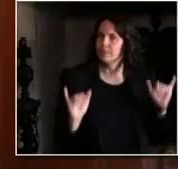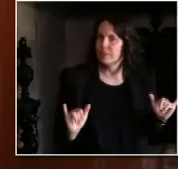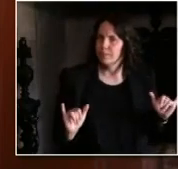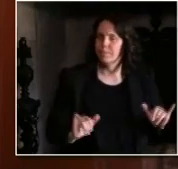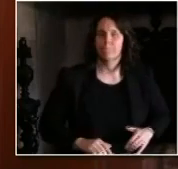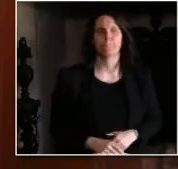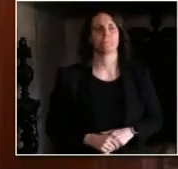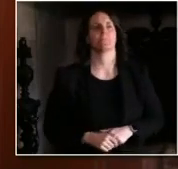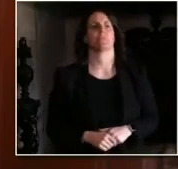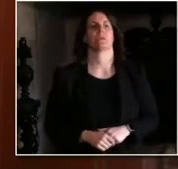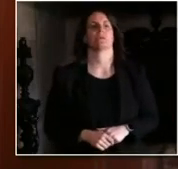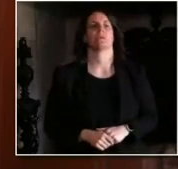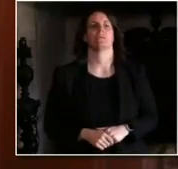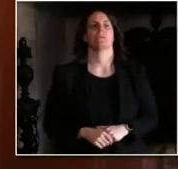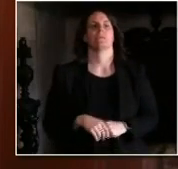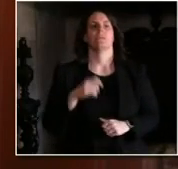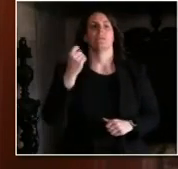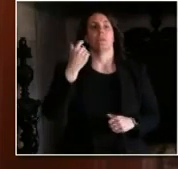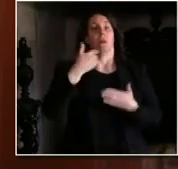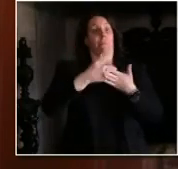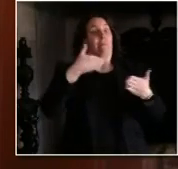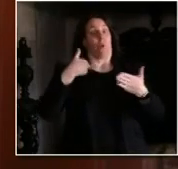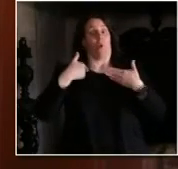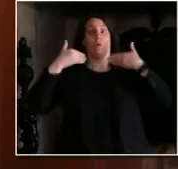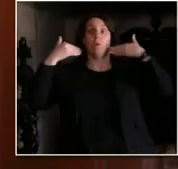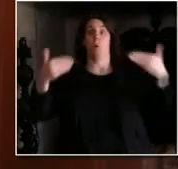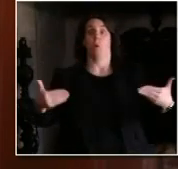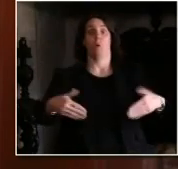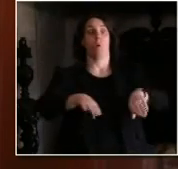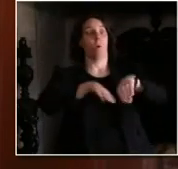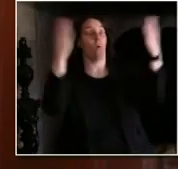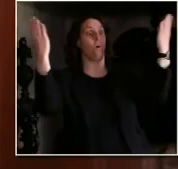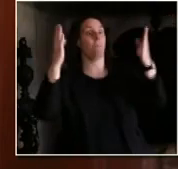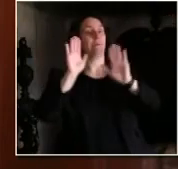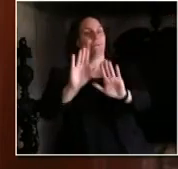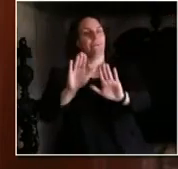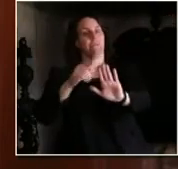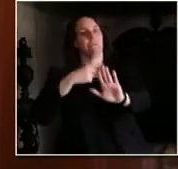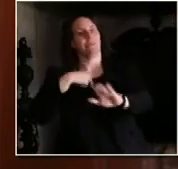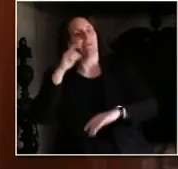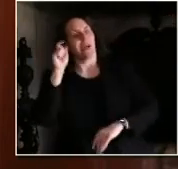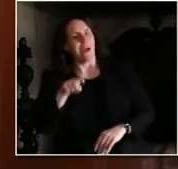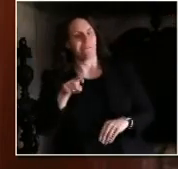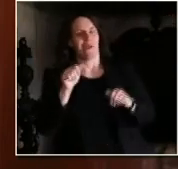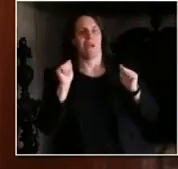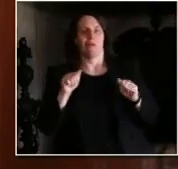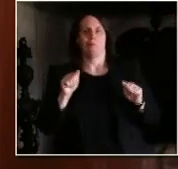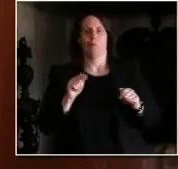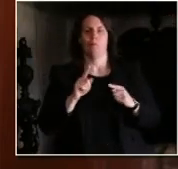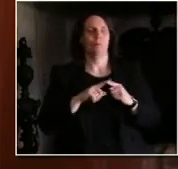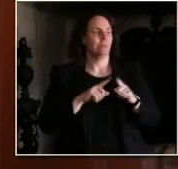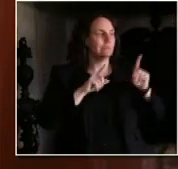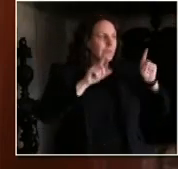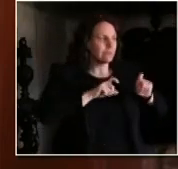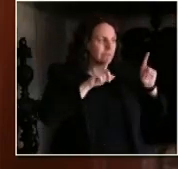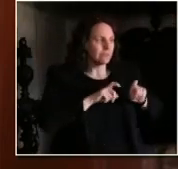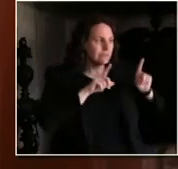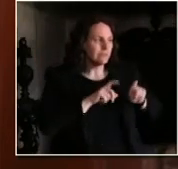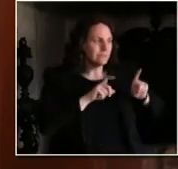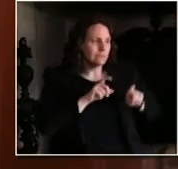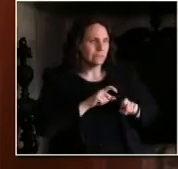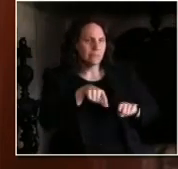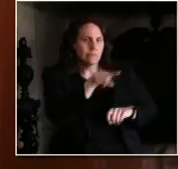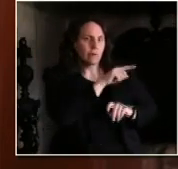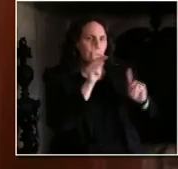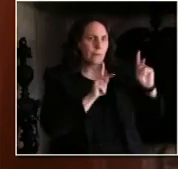capacity. We've been steadily increasing our testing capacity for weeks, and more private labs